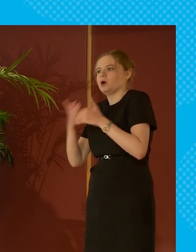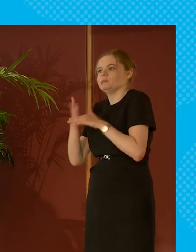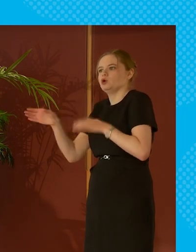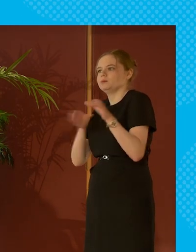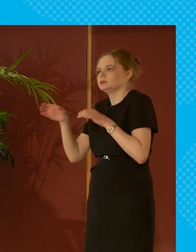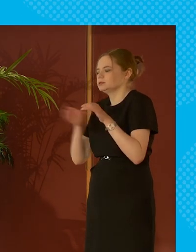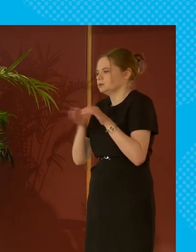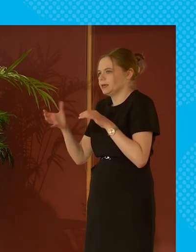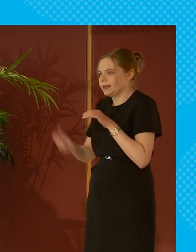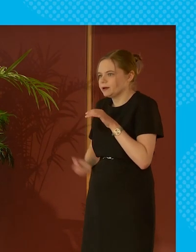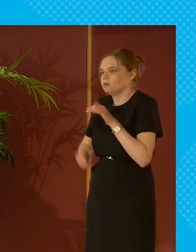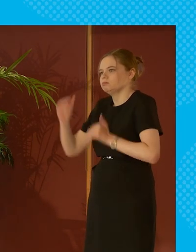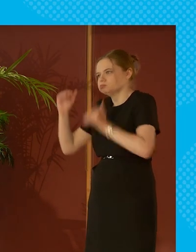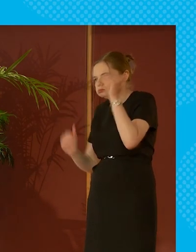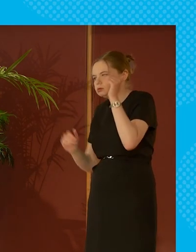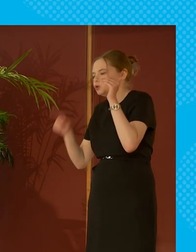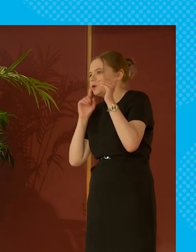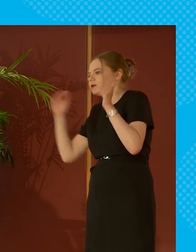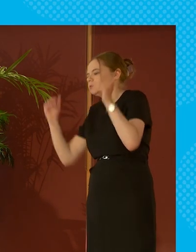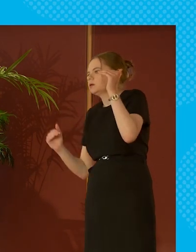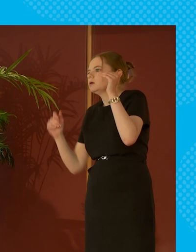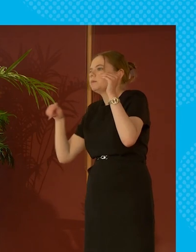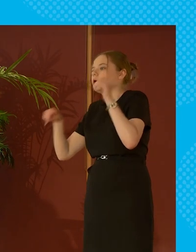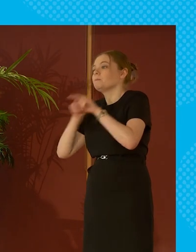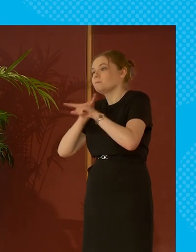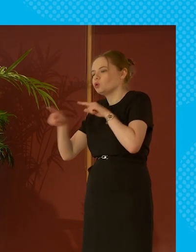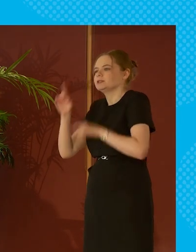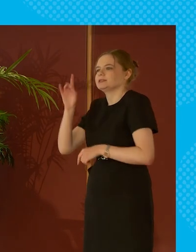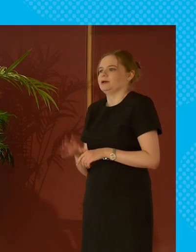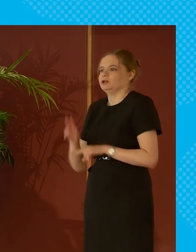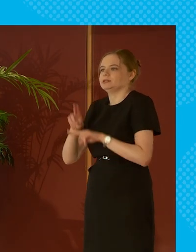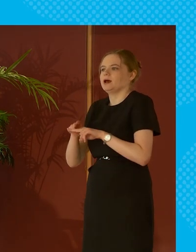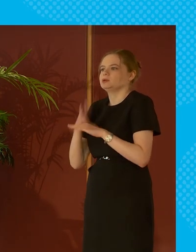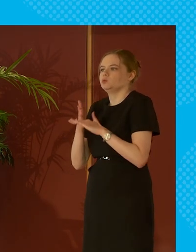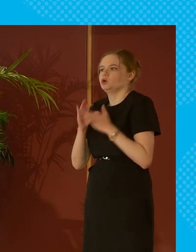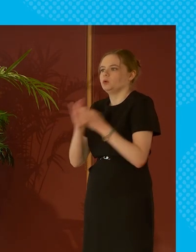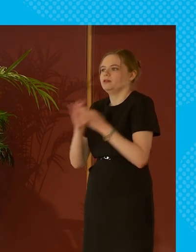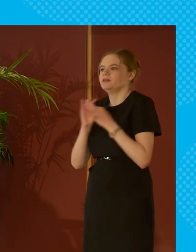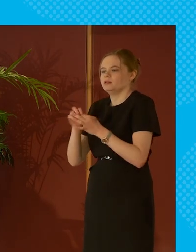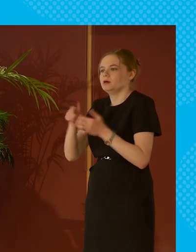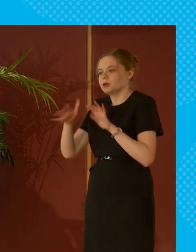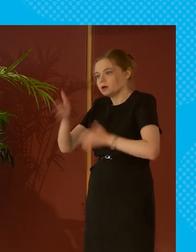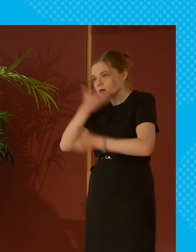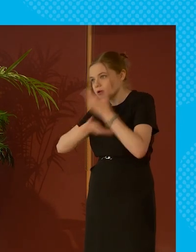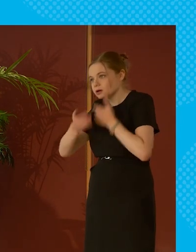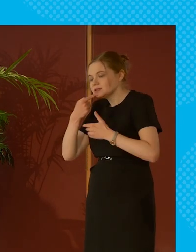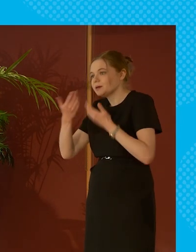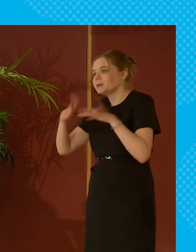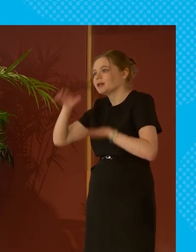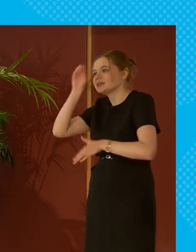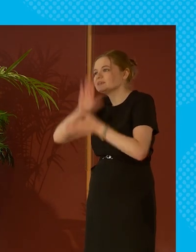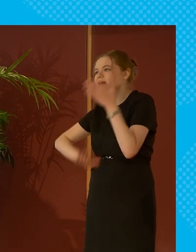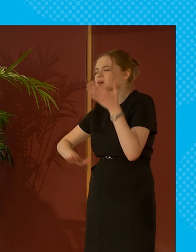amongst male-led one parent households but a lot of the single dads we work with will talk about experiencing